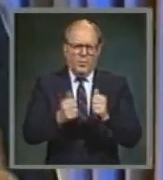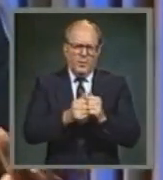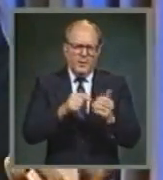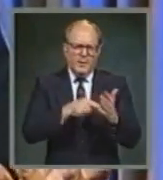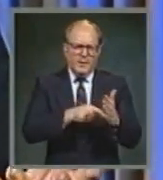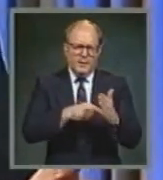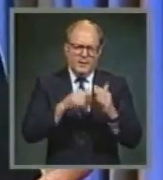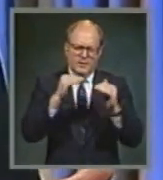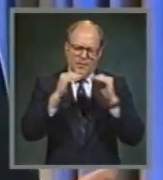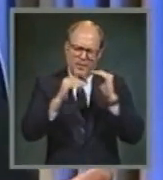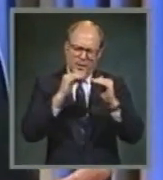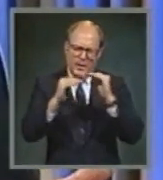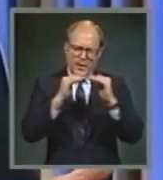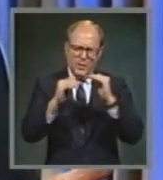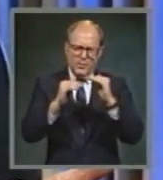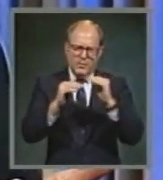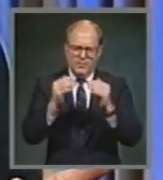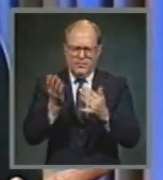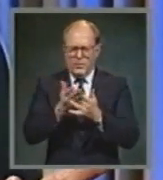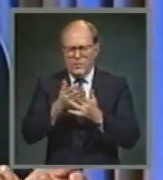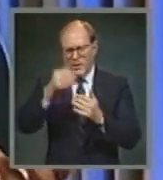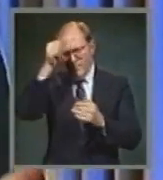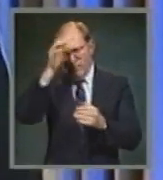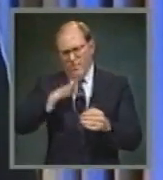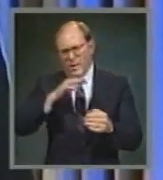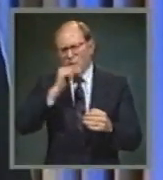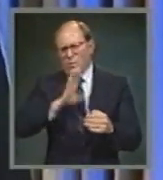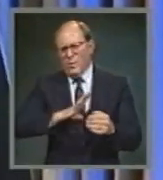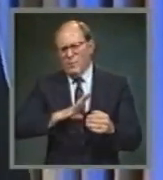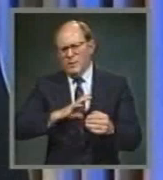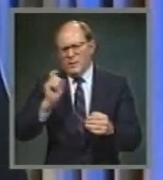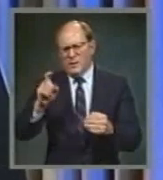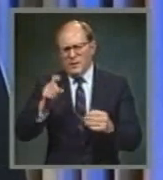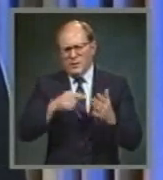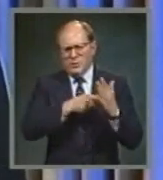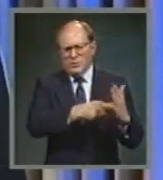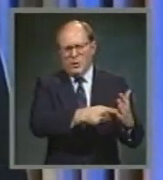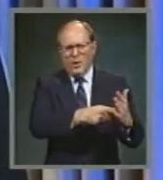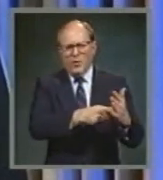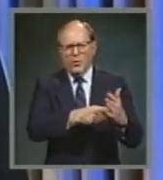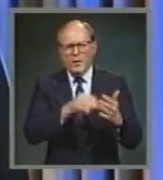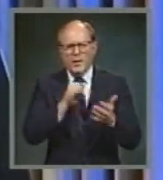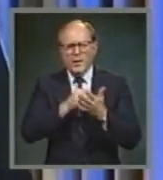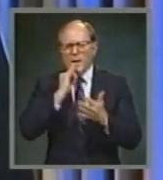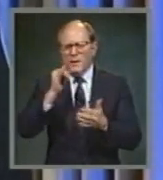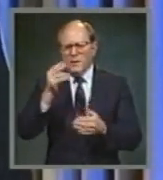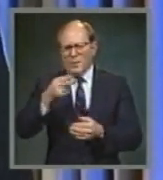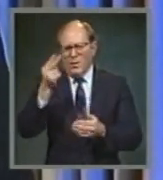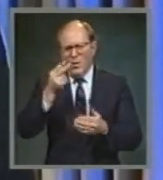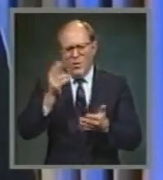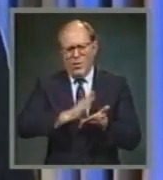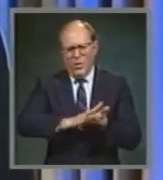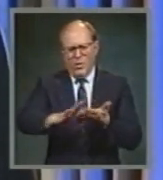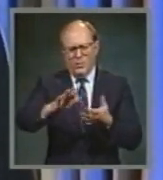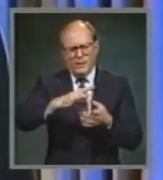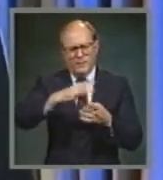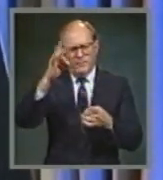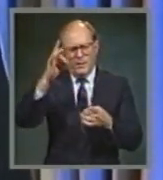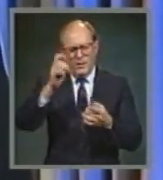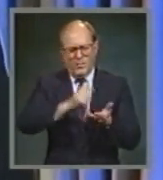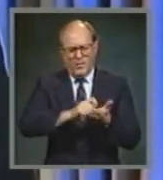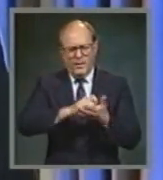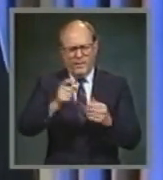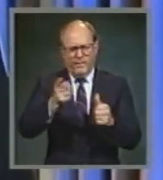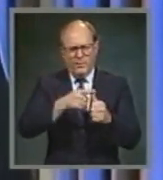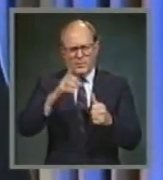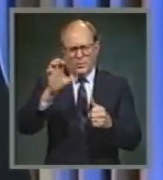of the man and the woman, it needs to be pointed out that it's the Holy Spirit who writes in I Corinthians